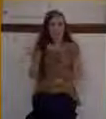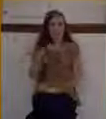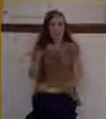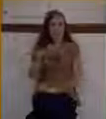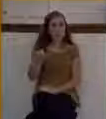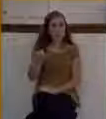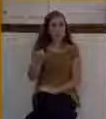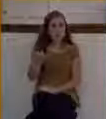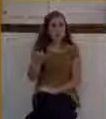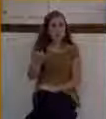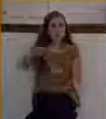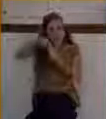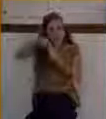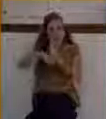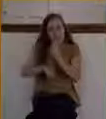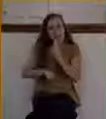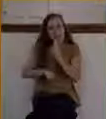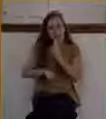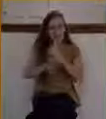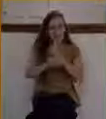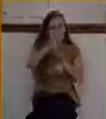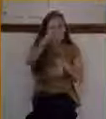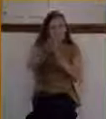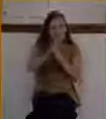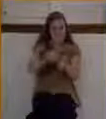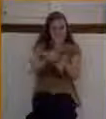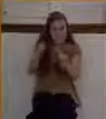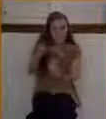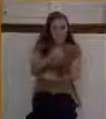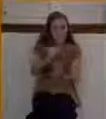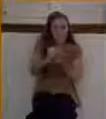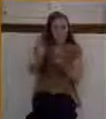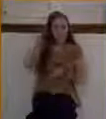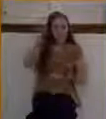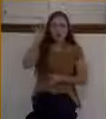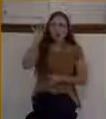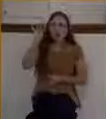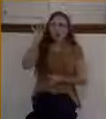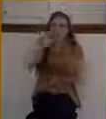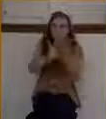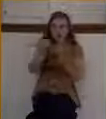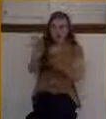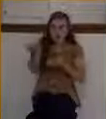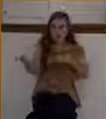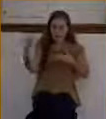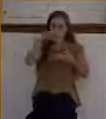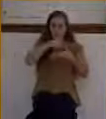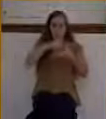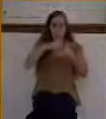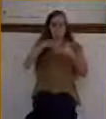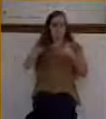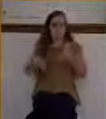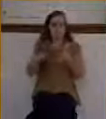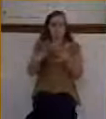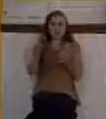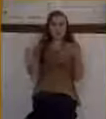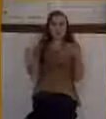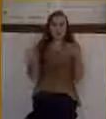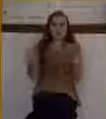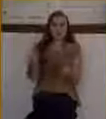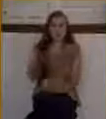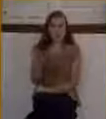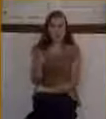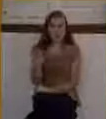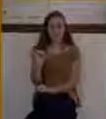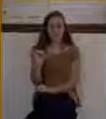spiritually. This was a great miracle where he's received not only a sight, but salvation. And by the